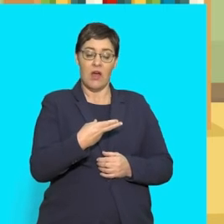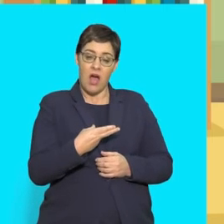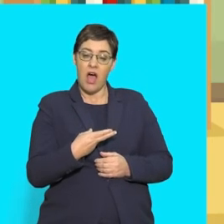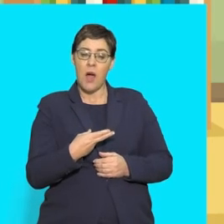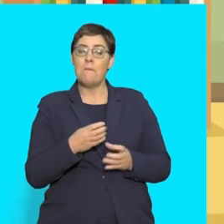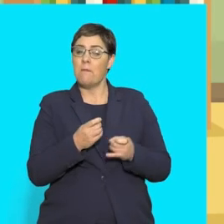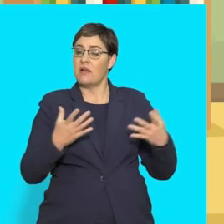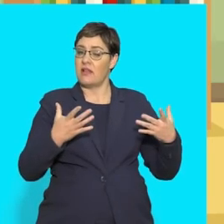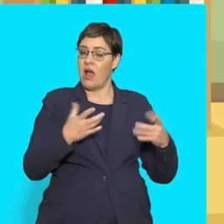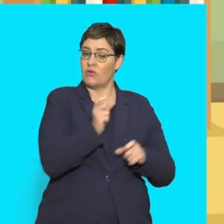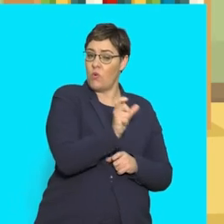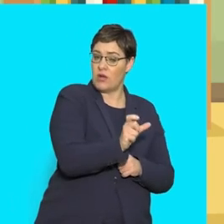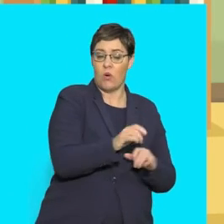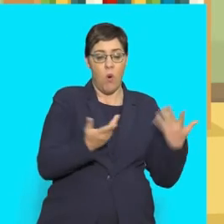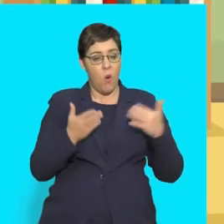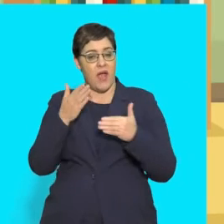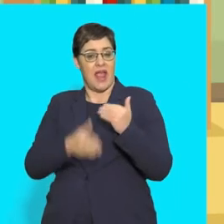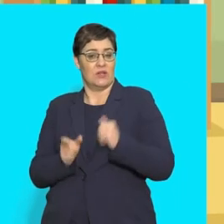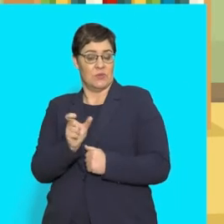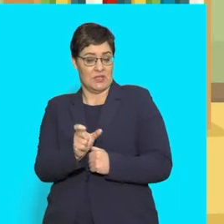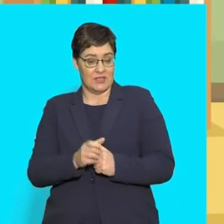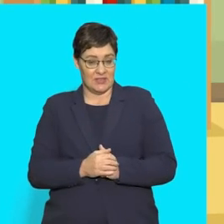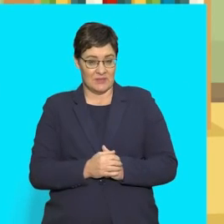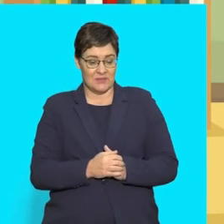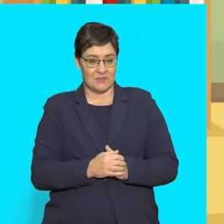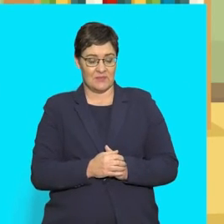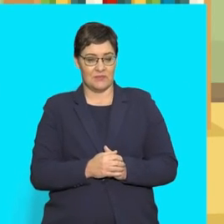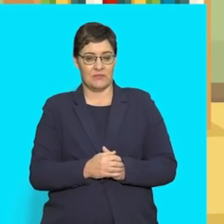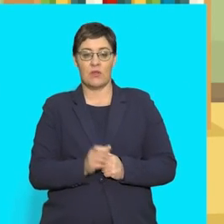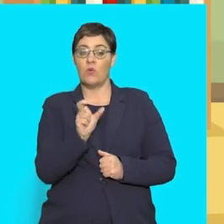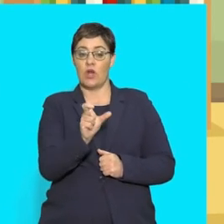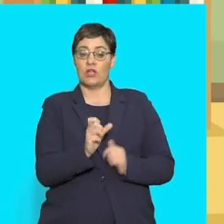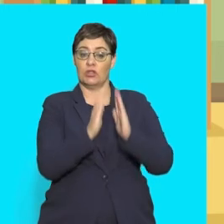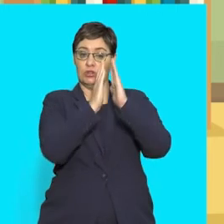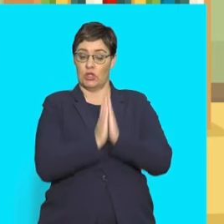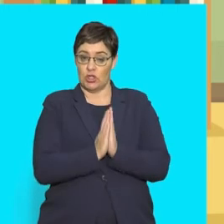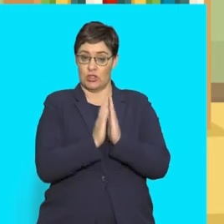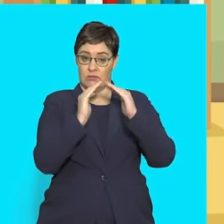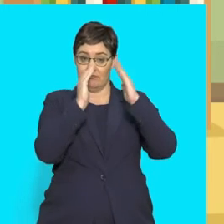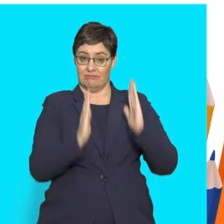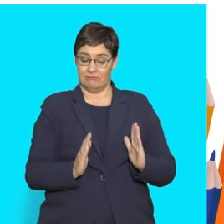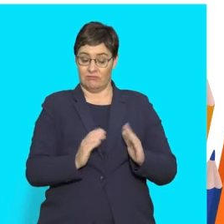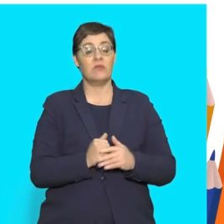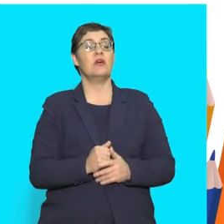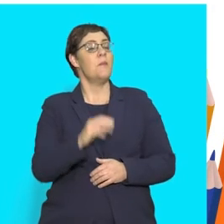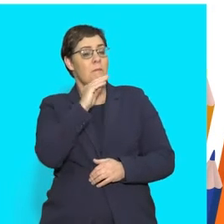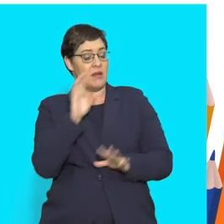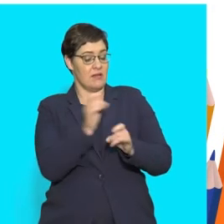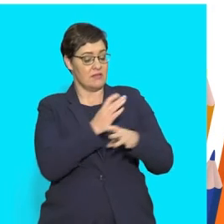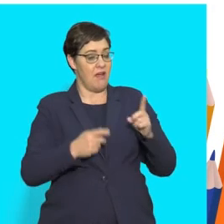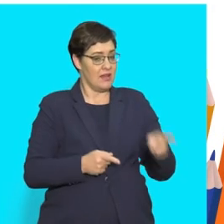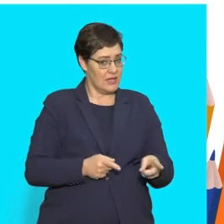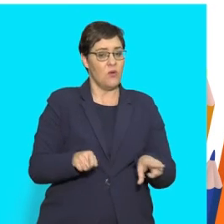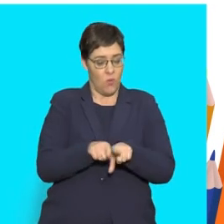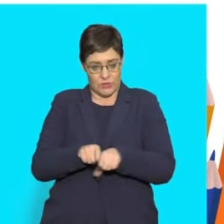can be at the beginning or at the end of words. 23. In the word church, it has it at the beginning